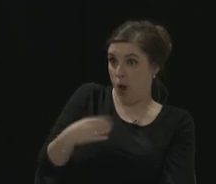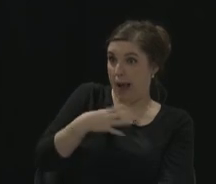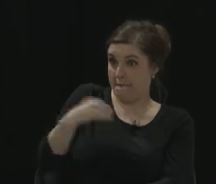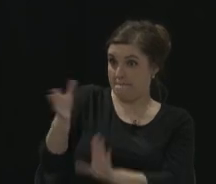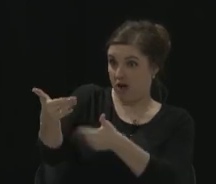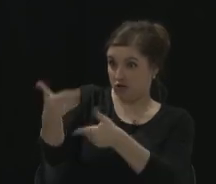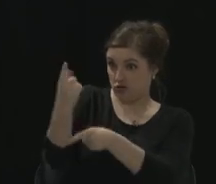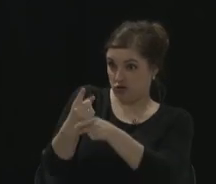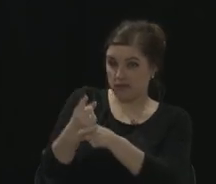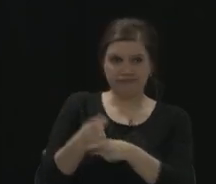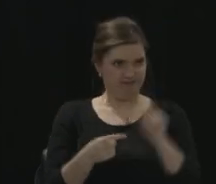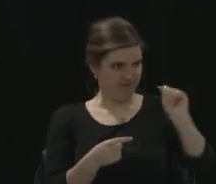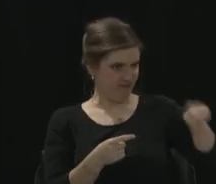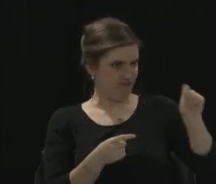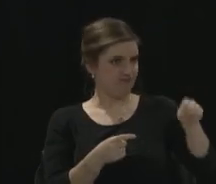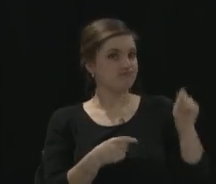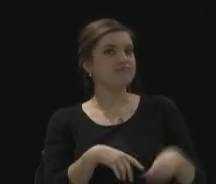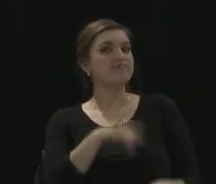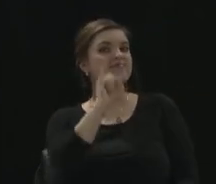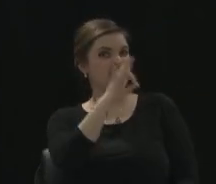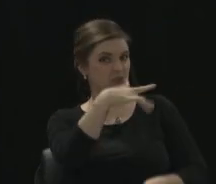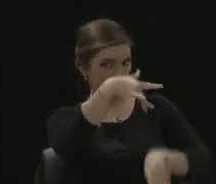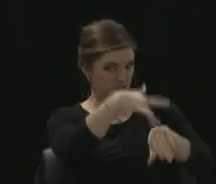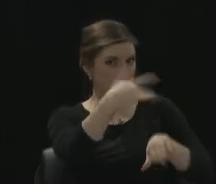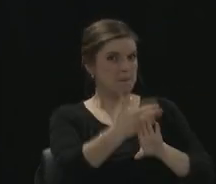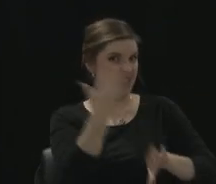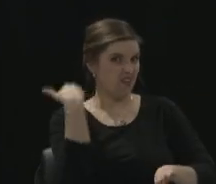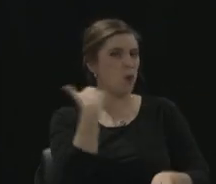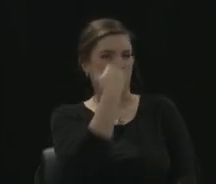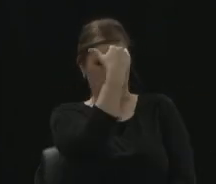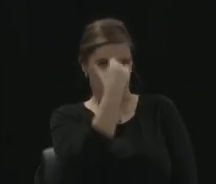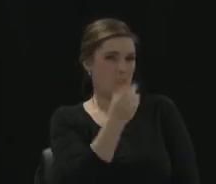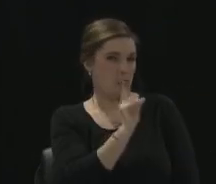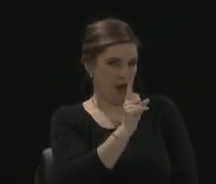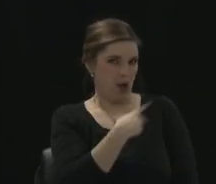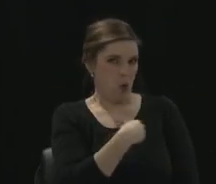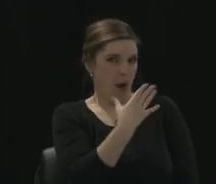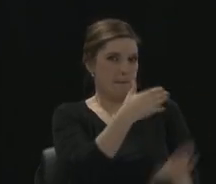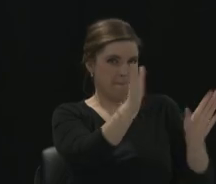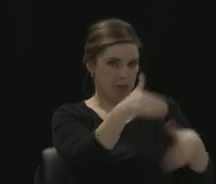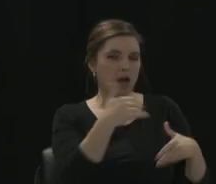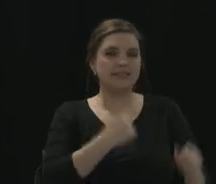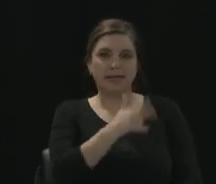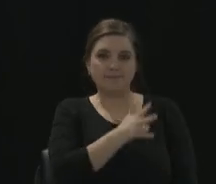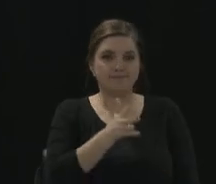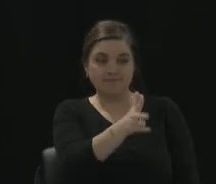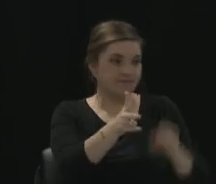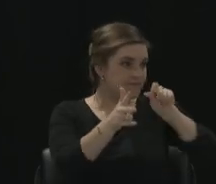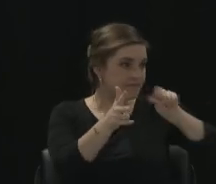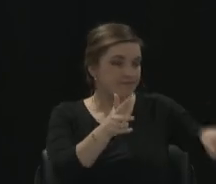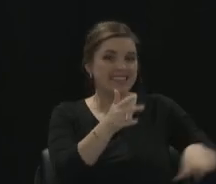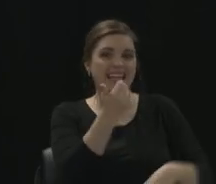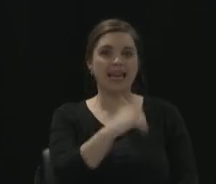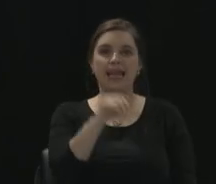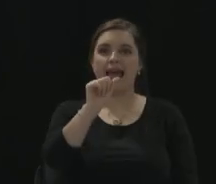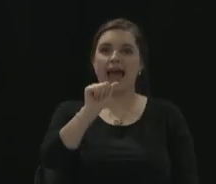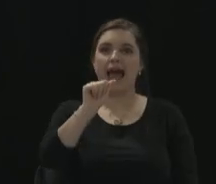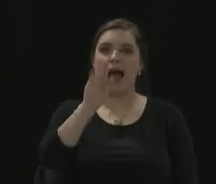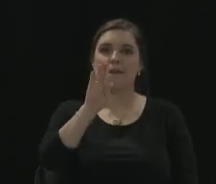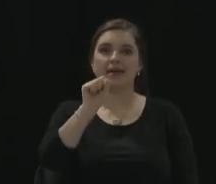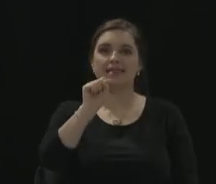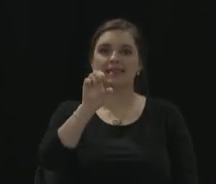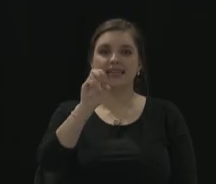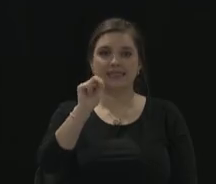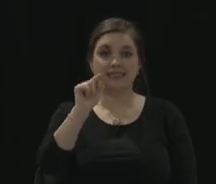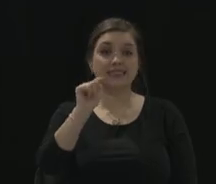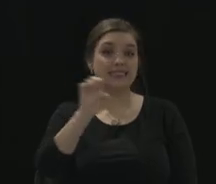That is the same box. If you've been down there, you know where it is. And that would be an excellent place to drop any of your absentee ballots once you've completed